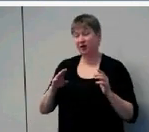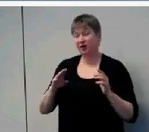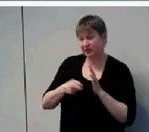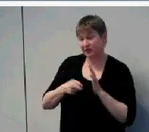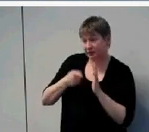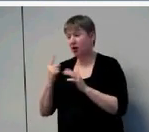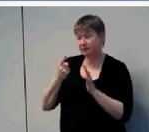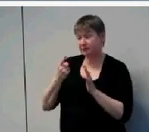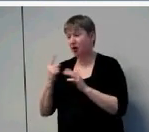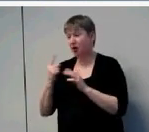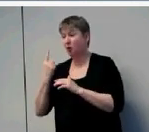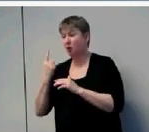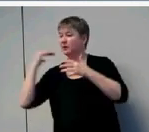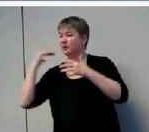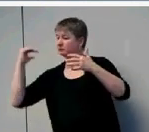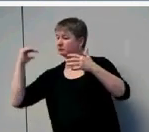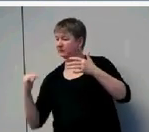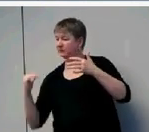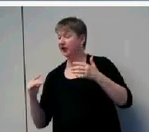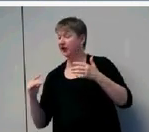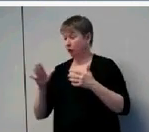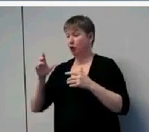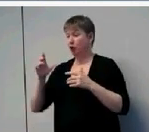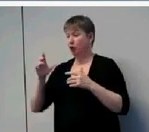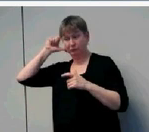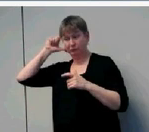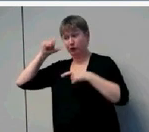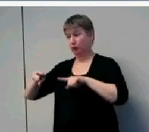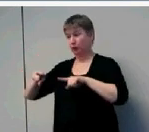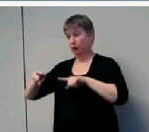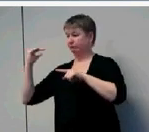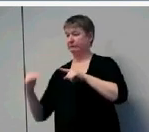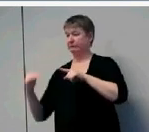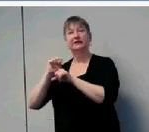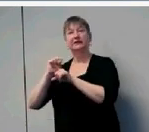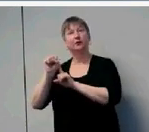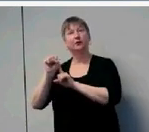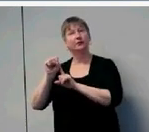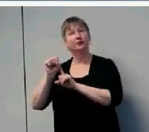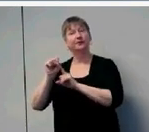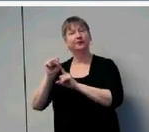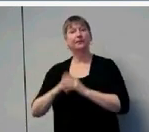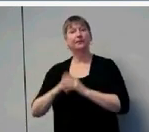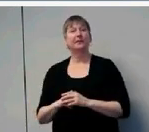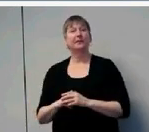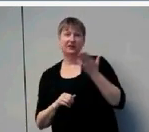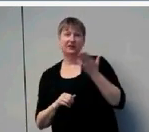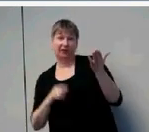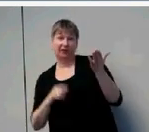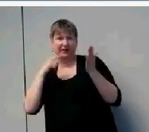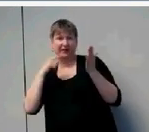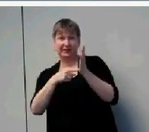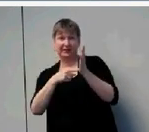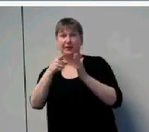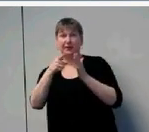and so forth. How consistently is your child wearing the device? This child only had four hours of use